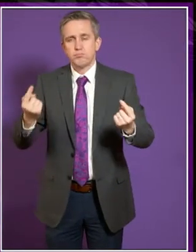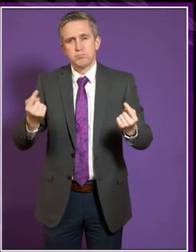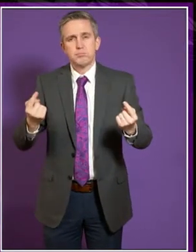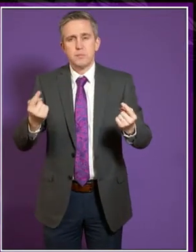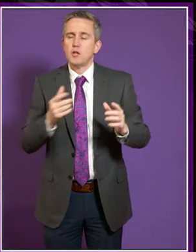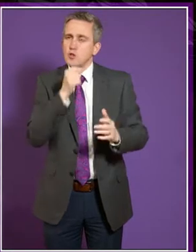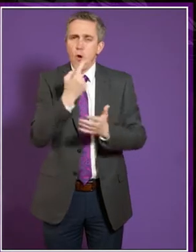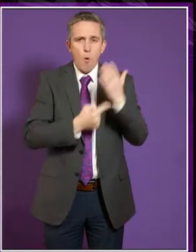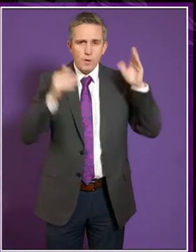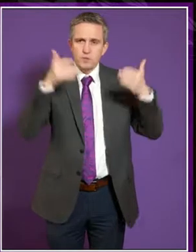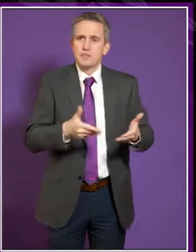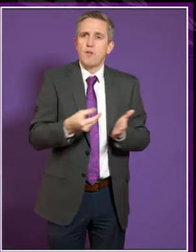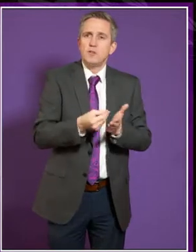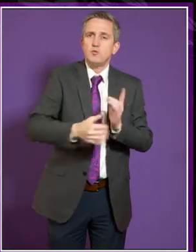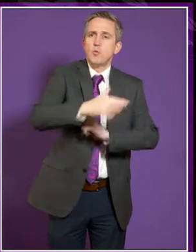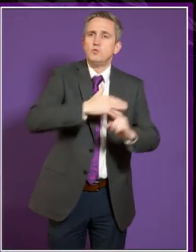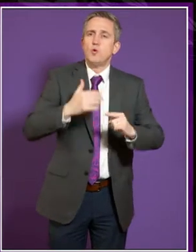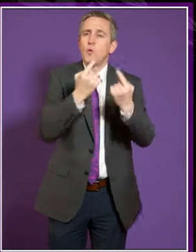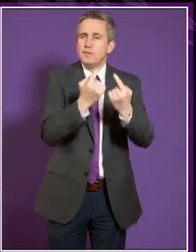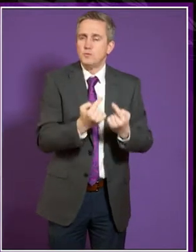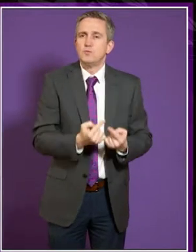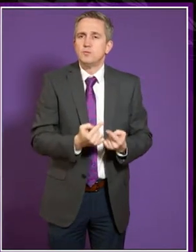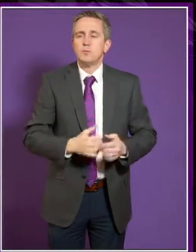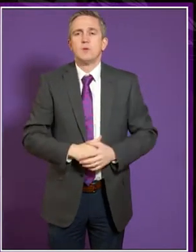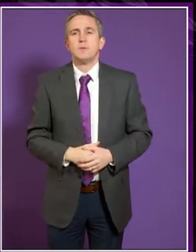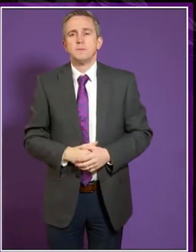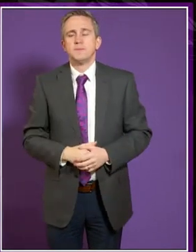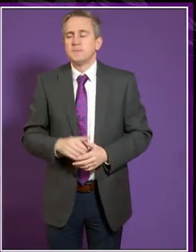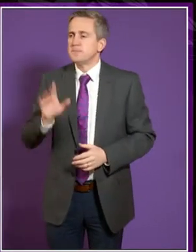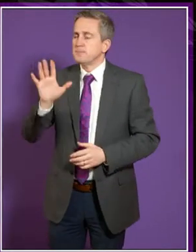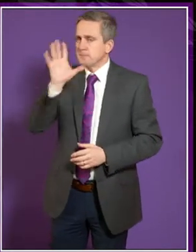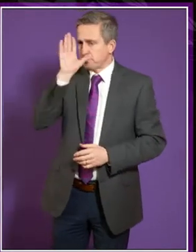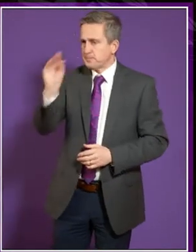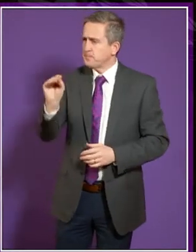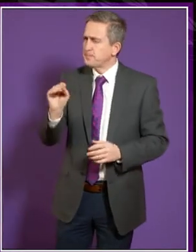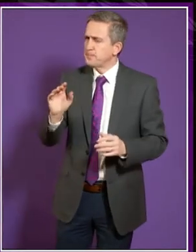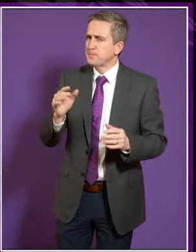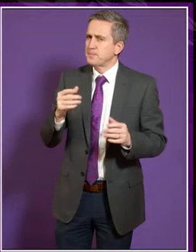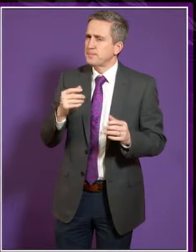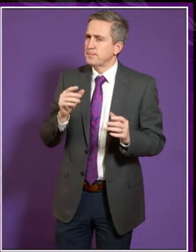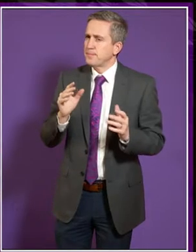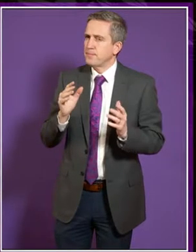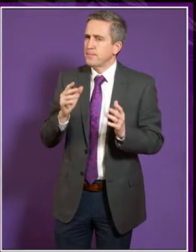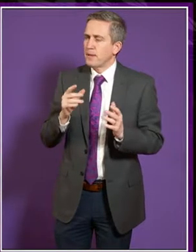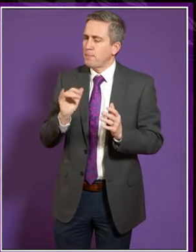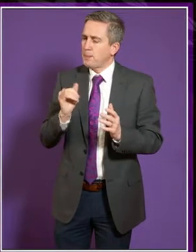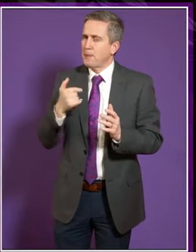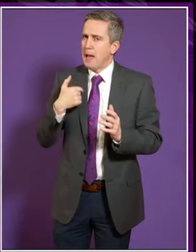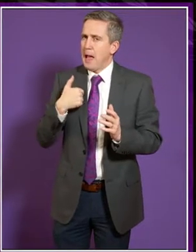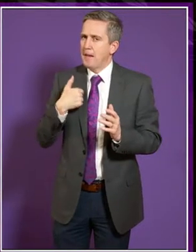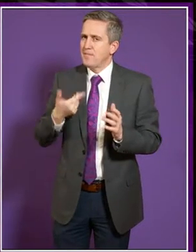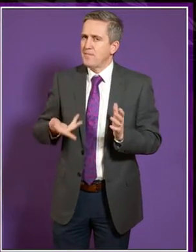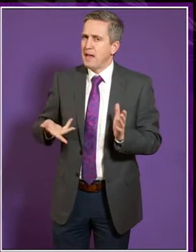of deprivation. Yes, well, I don't want to be misunderstood. I may have exaggerated.